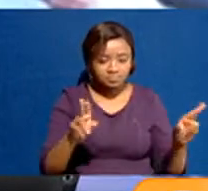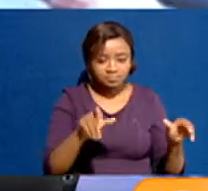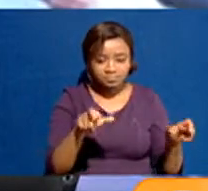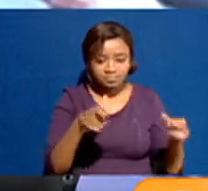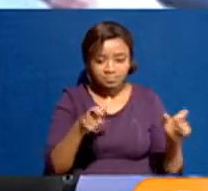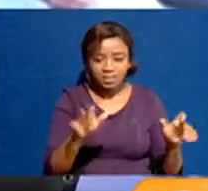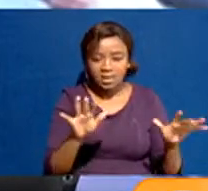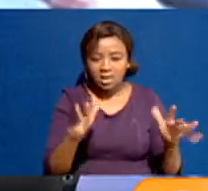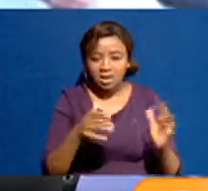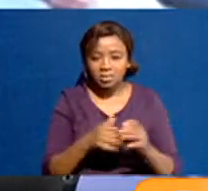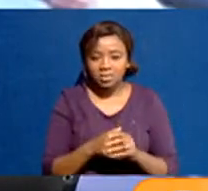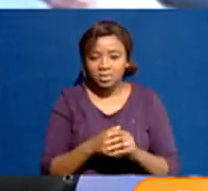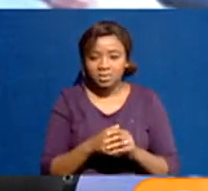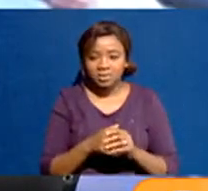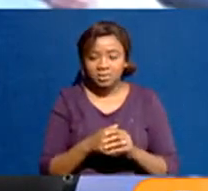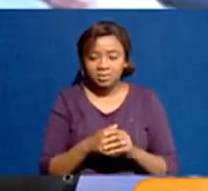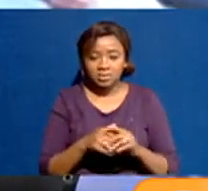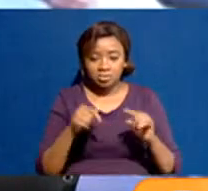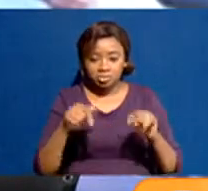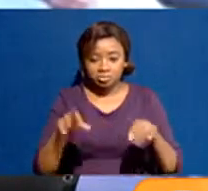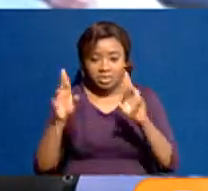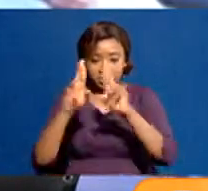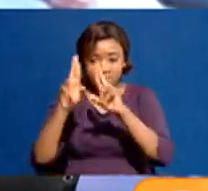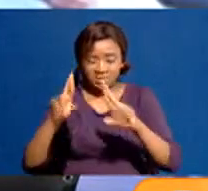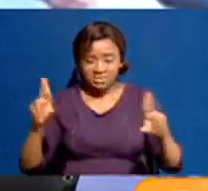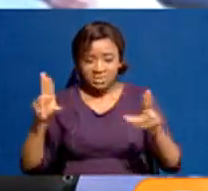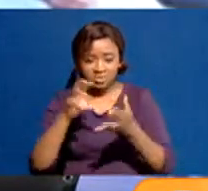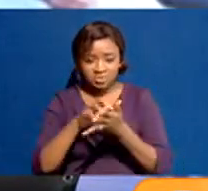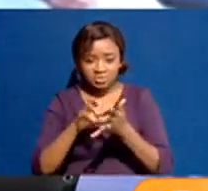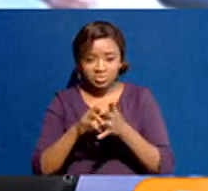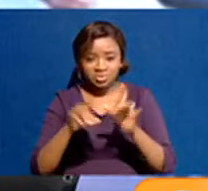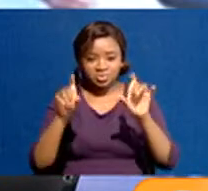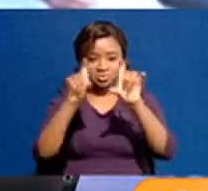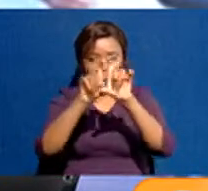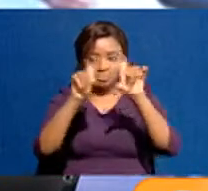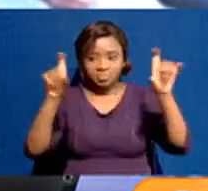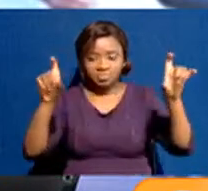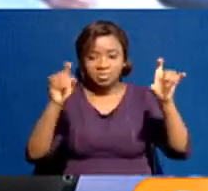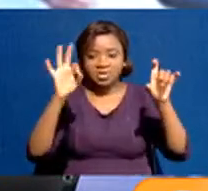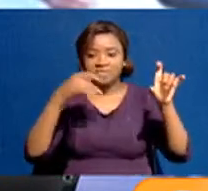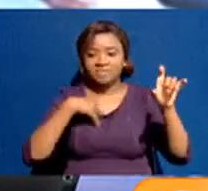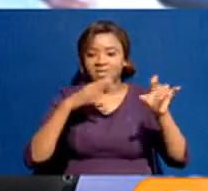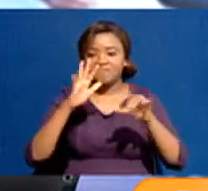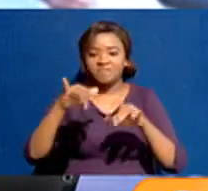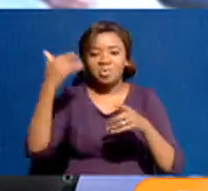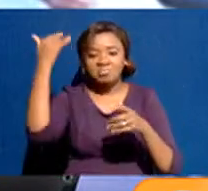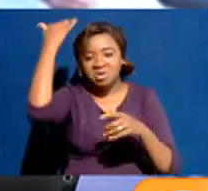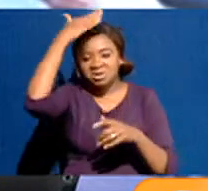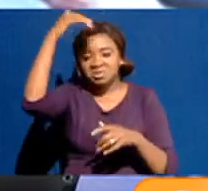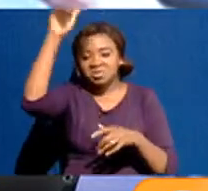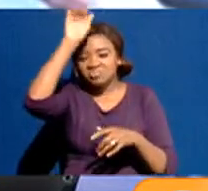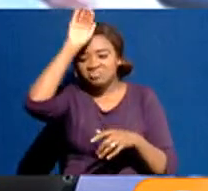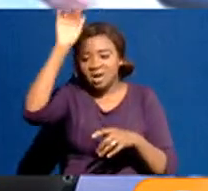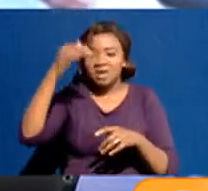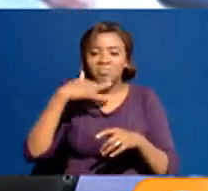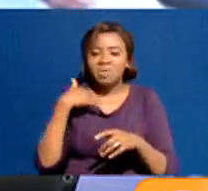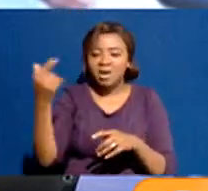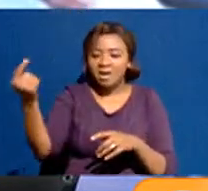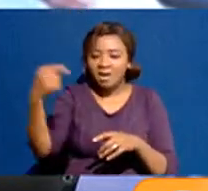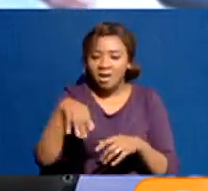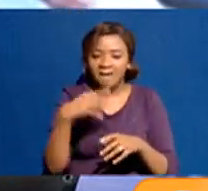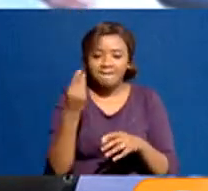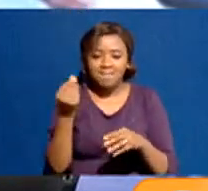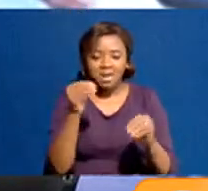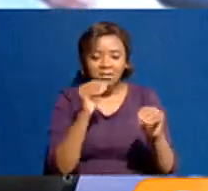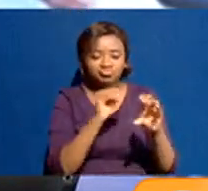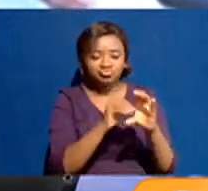do. Now, if you look at the headlines coming from the international media, and I am an investor coming from Dubai or Hong Kong or the U